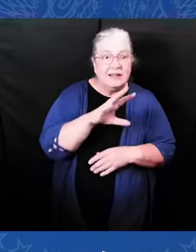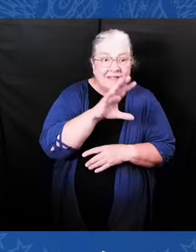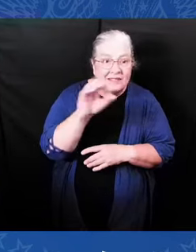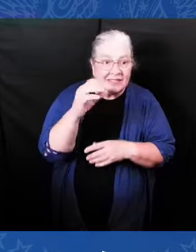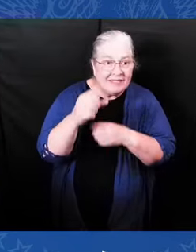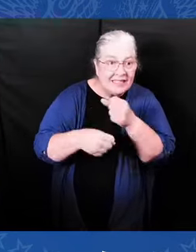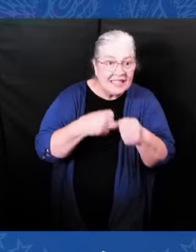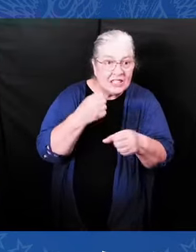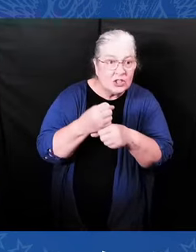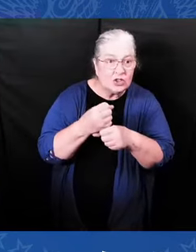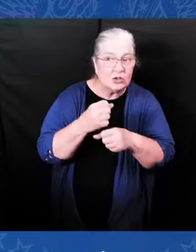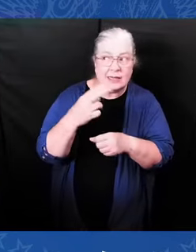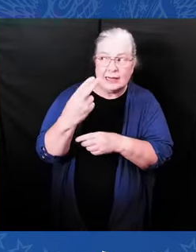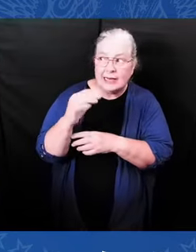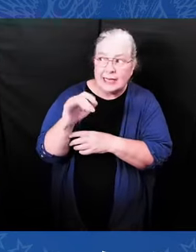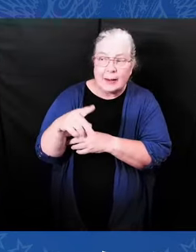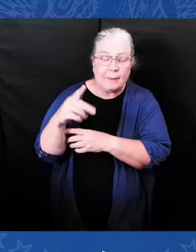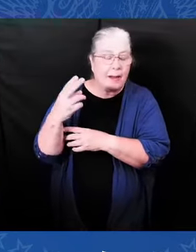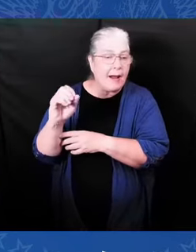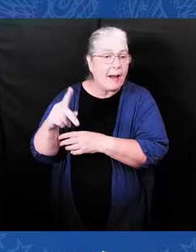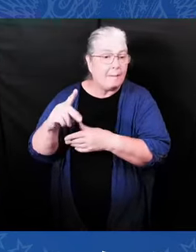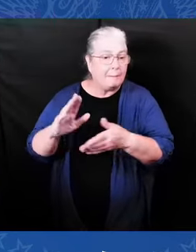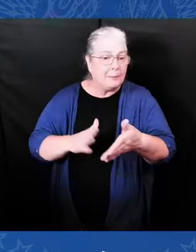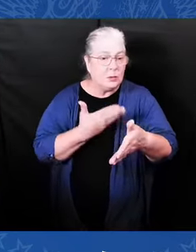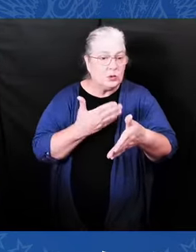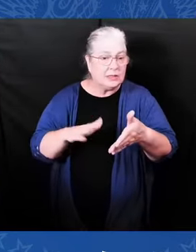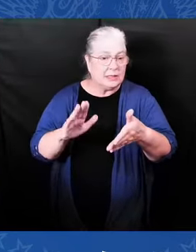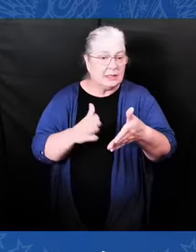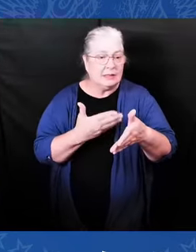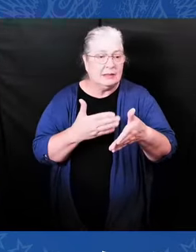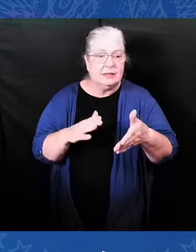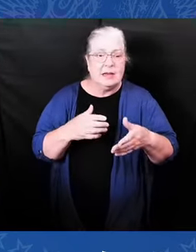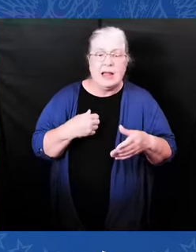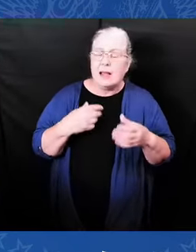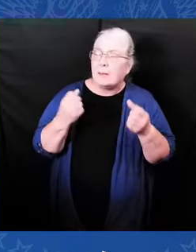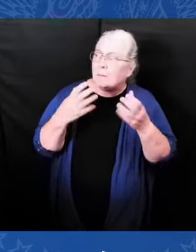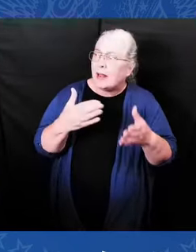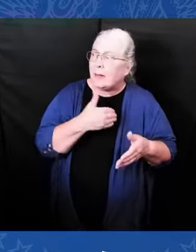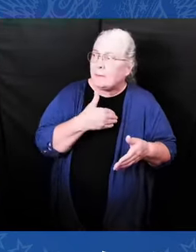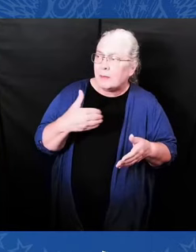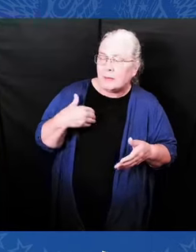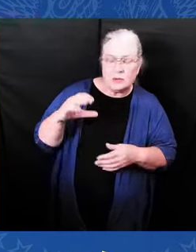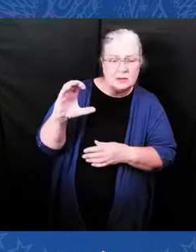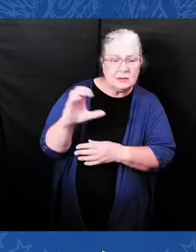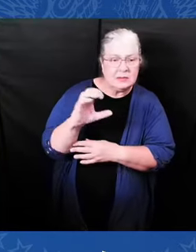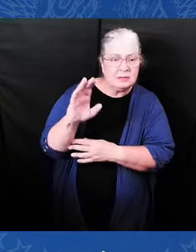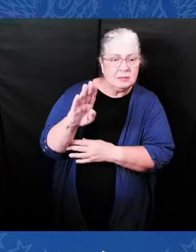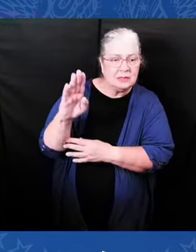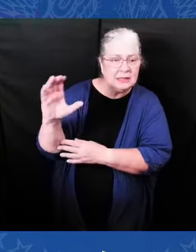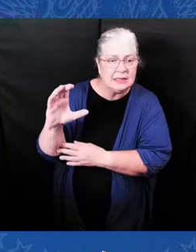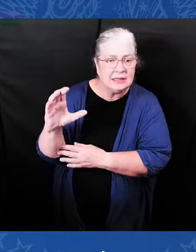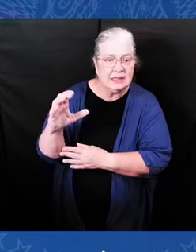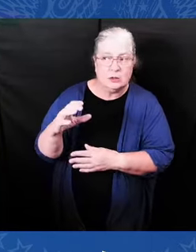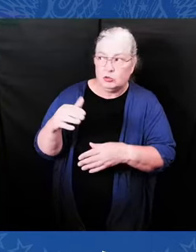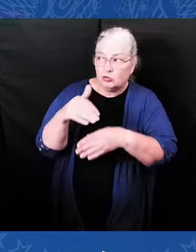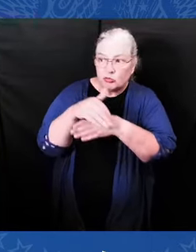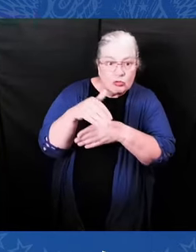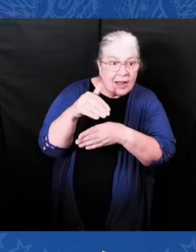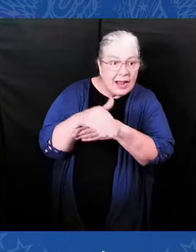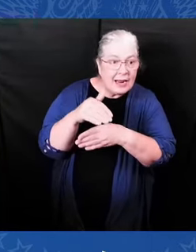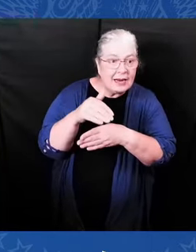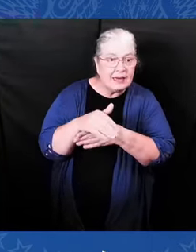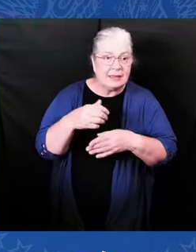over the years, from combating maternal mortality to protecting voting rights, from